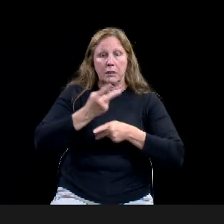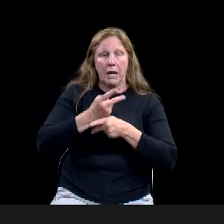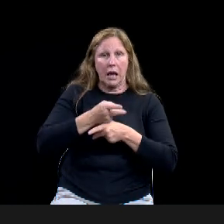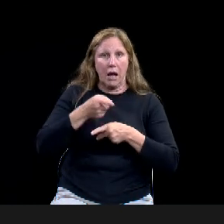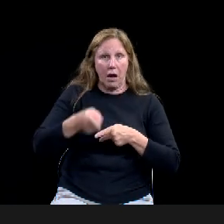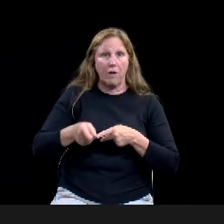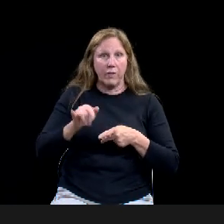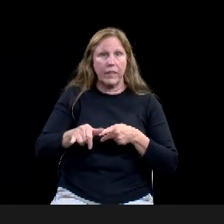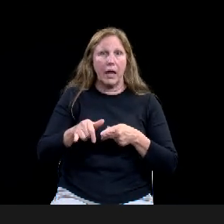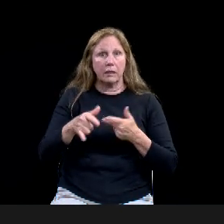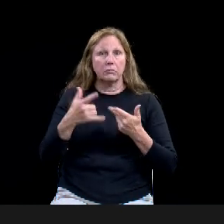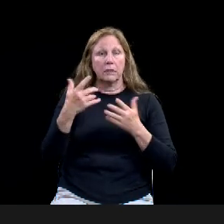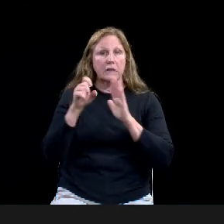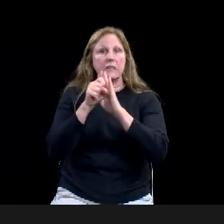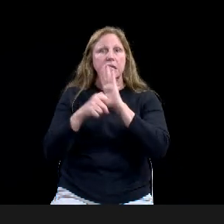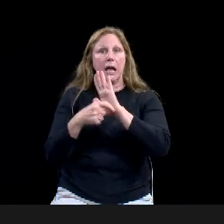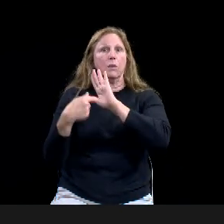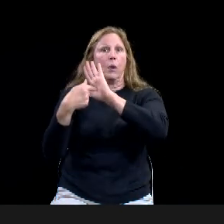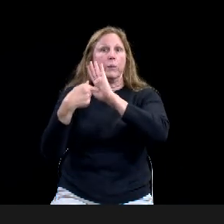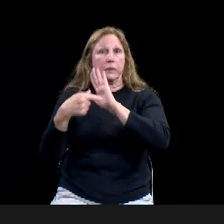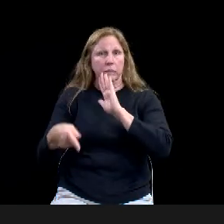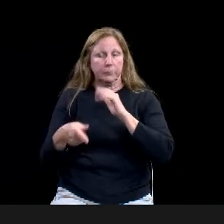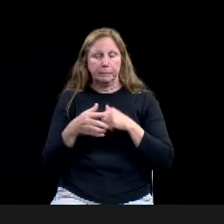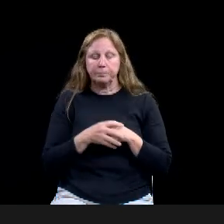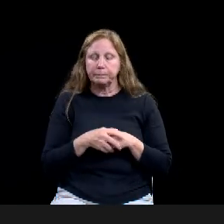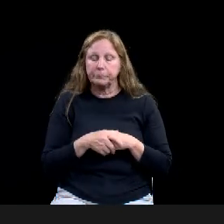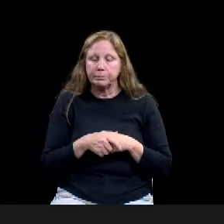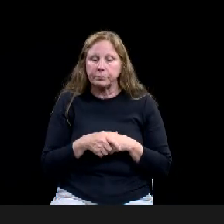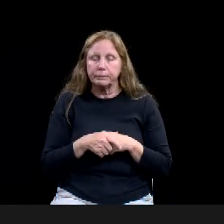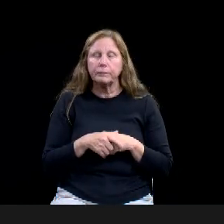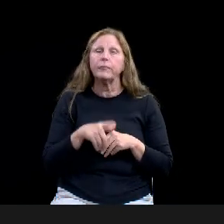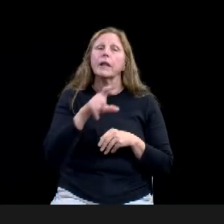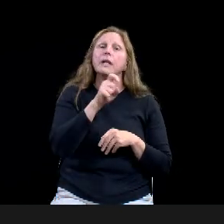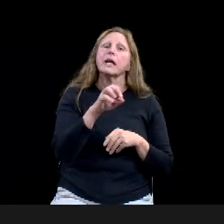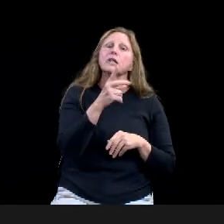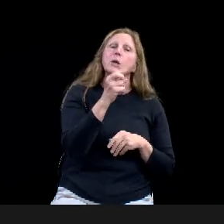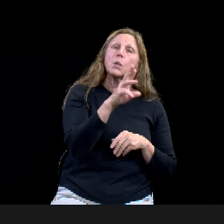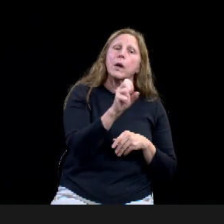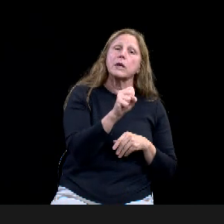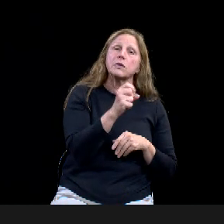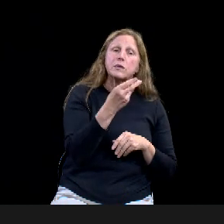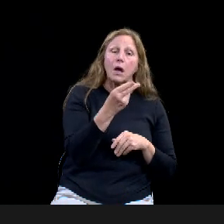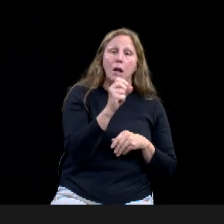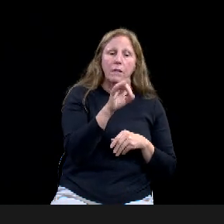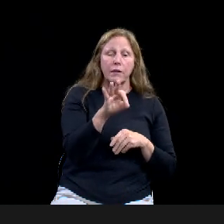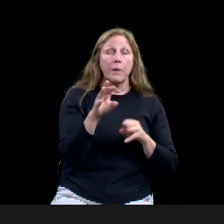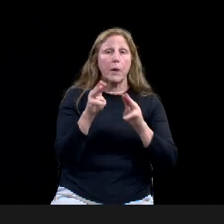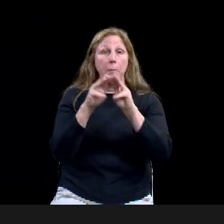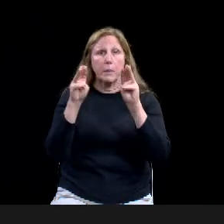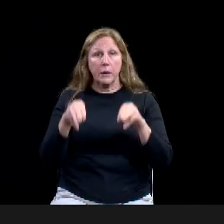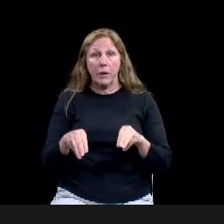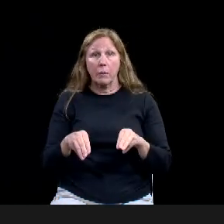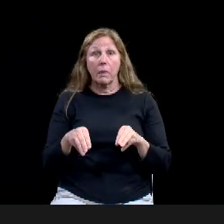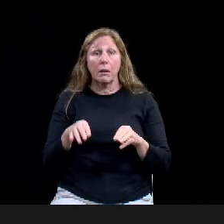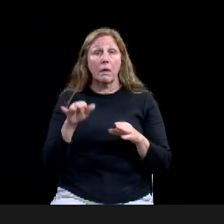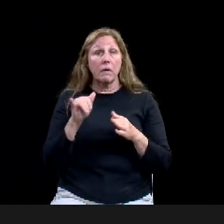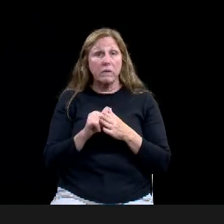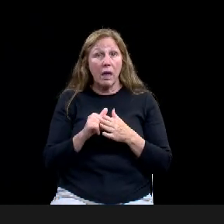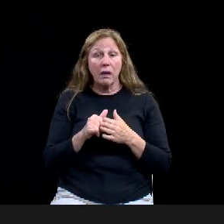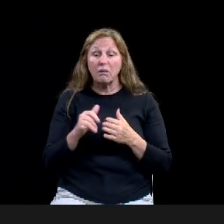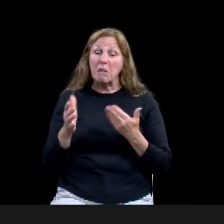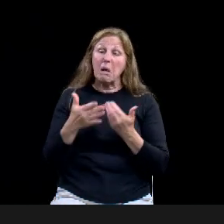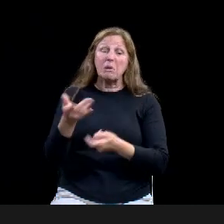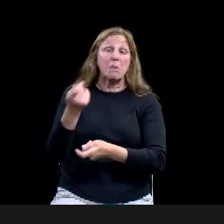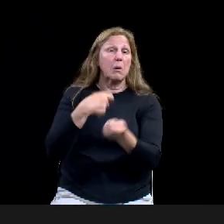irreplaceable asset in terms of recognition, uh, prestige, the heritage tourism and,